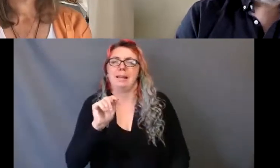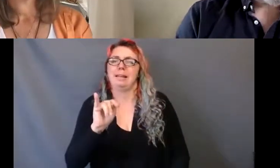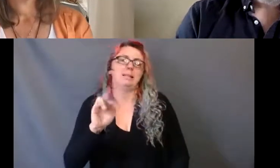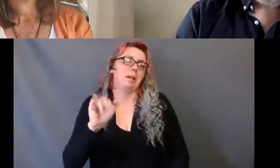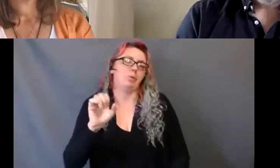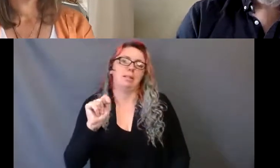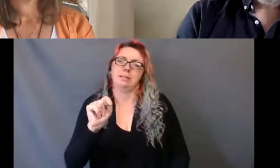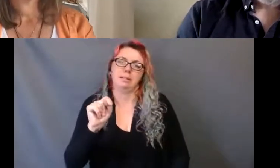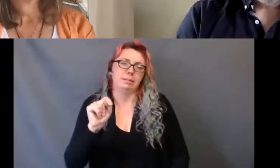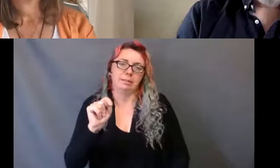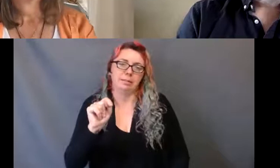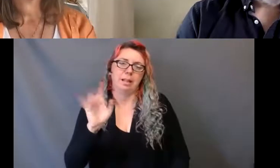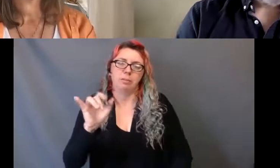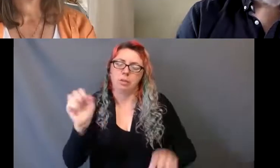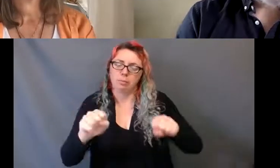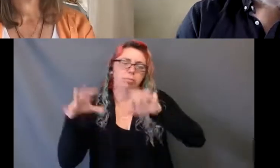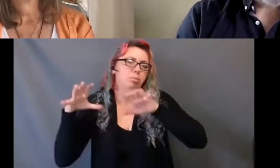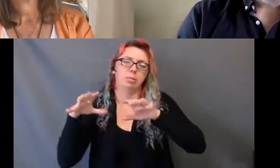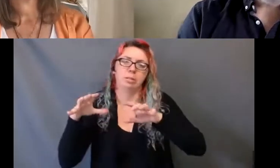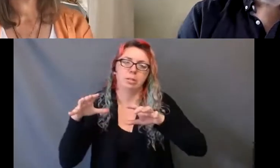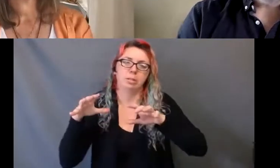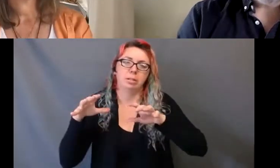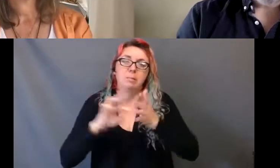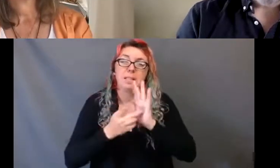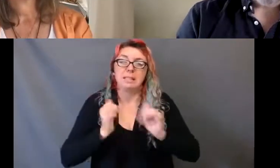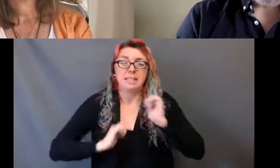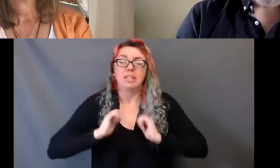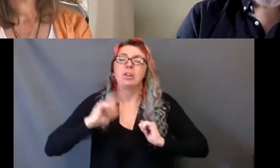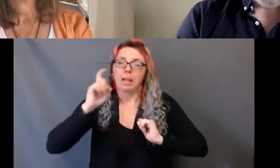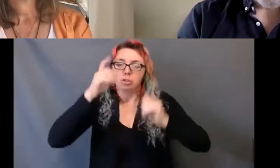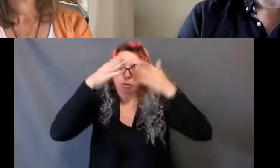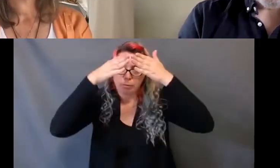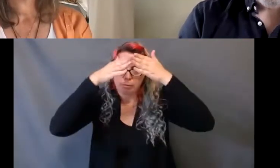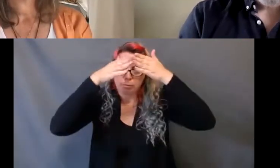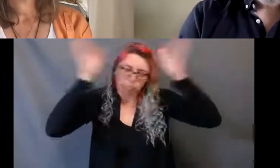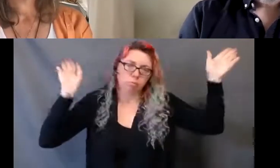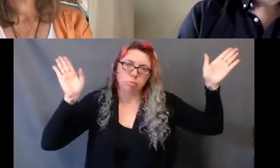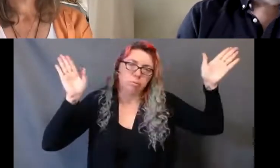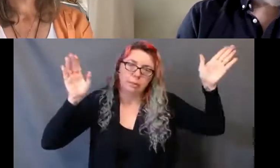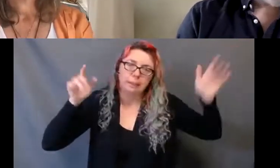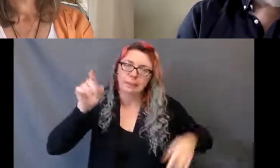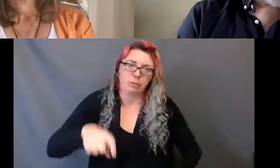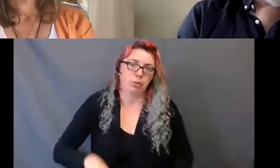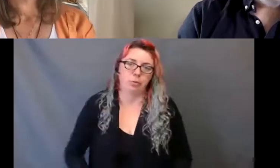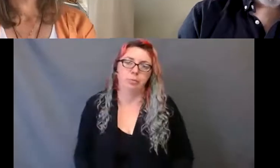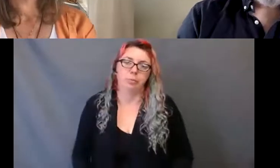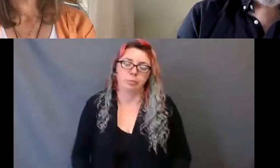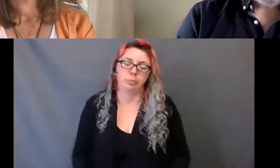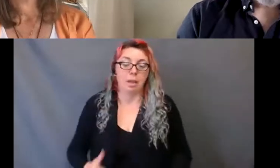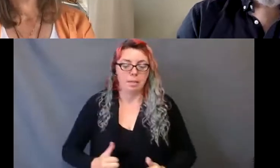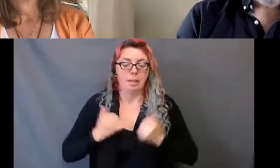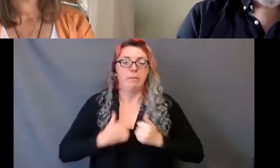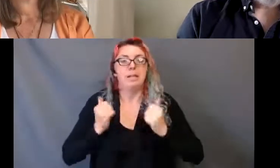the theatre. Theatre needs to break through not just the fourth wall, but all the walls. A living theatre must live